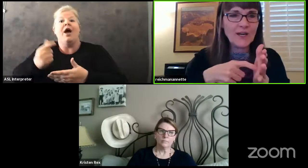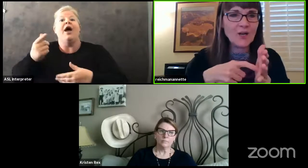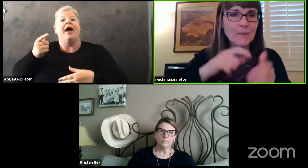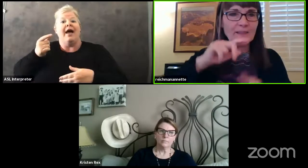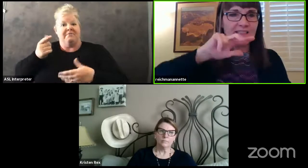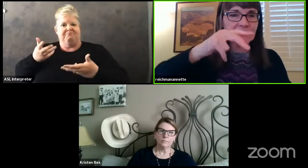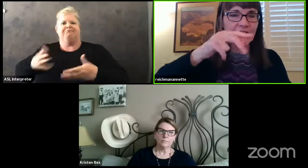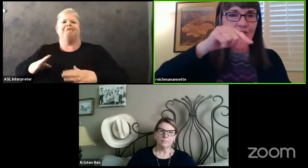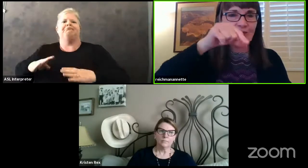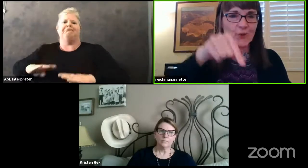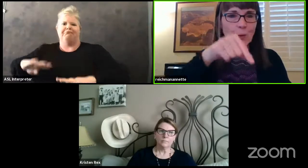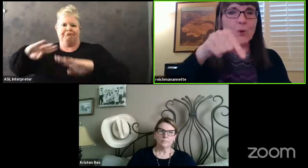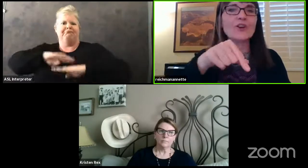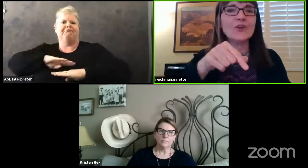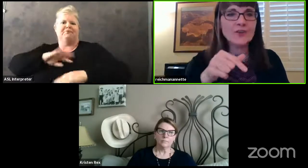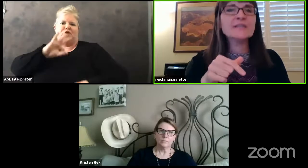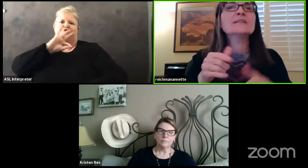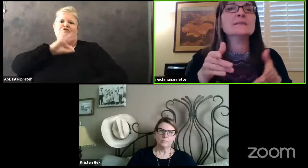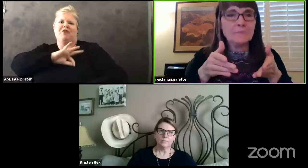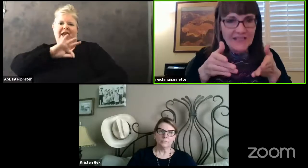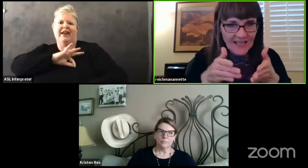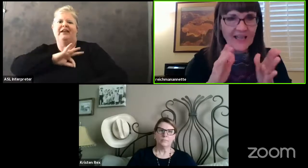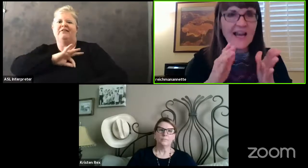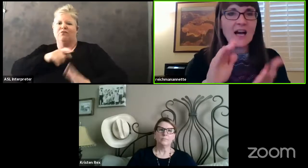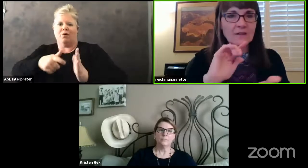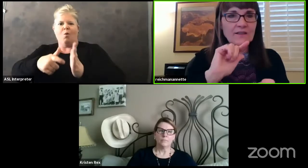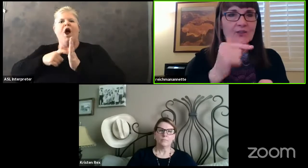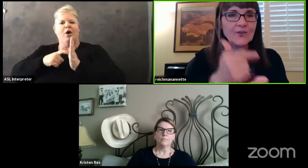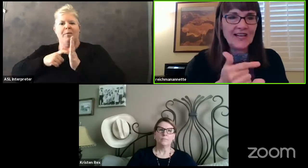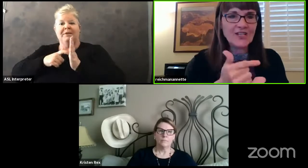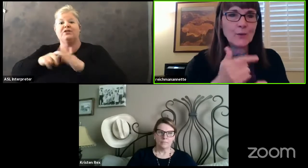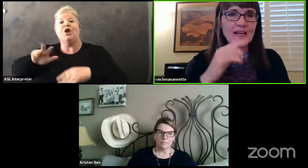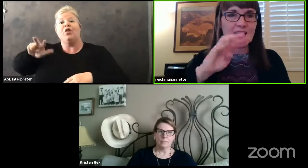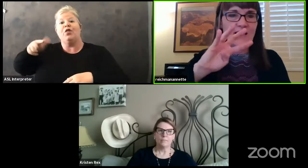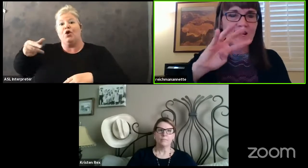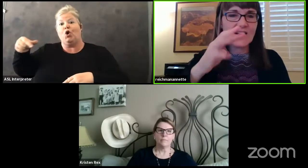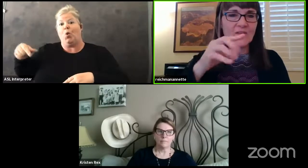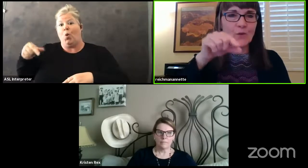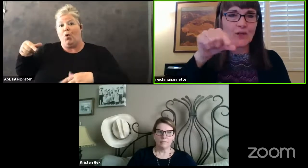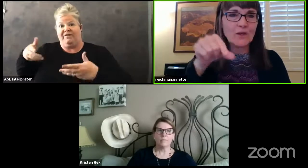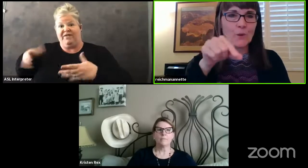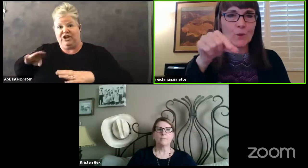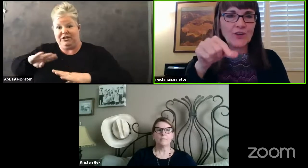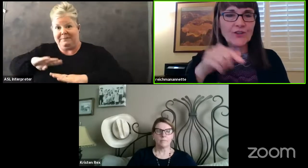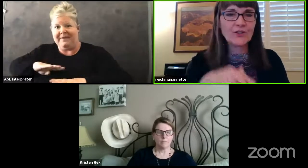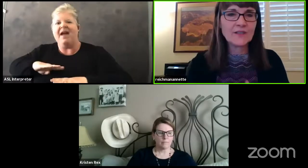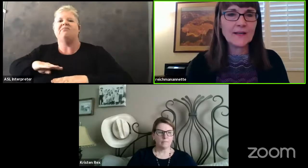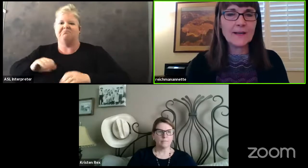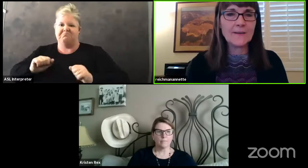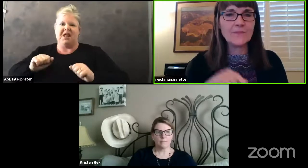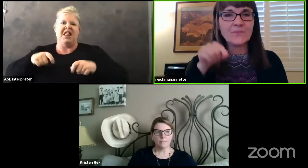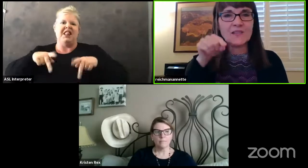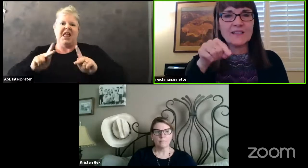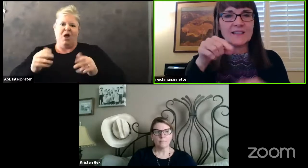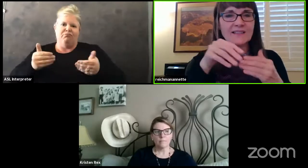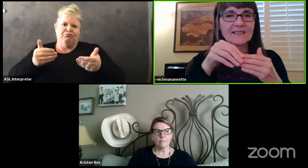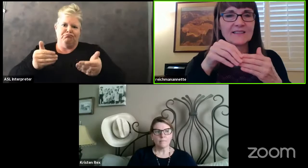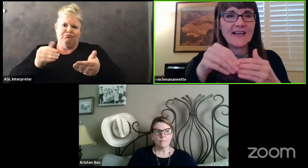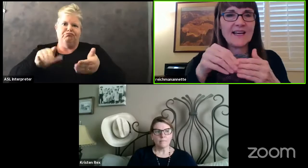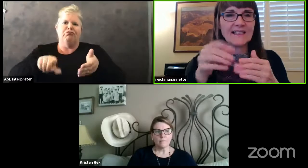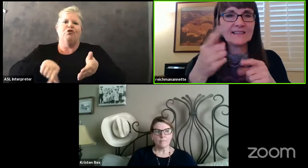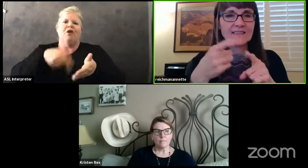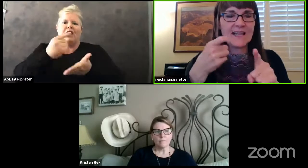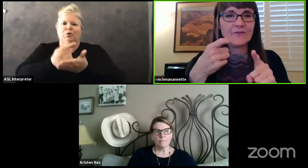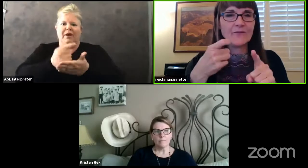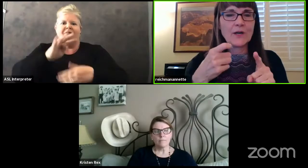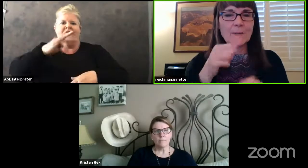requirements in the third quarter, be allowed to graduate in the fourth quarter. This